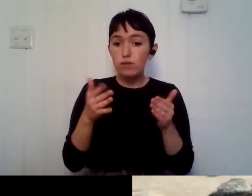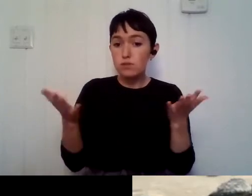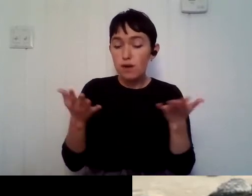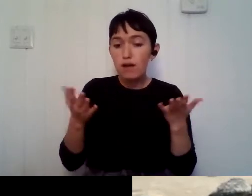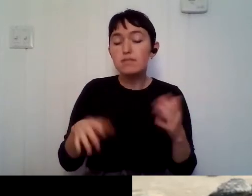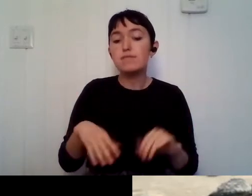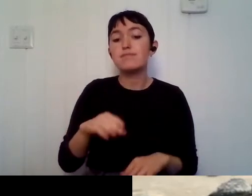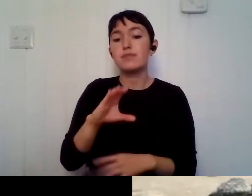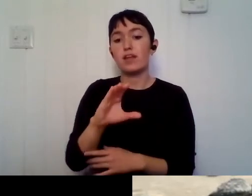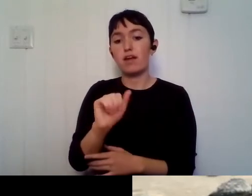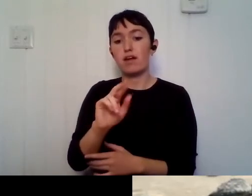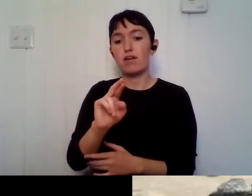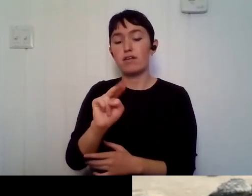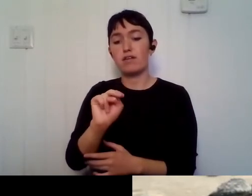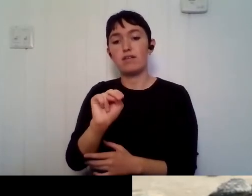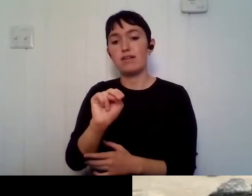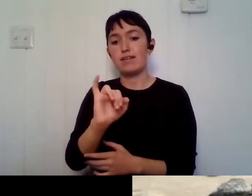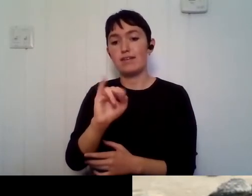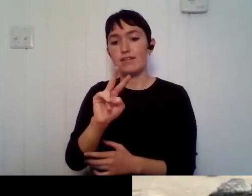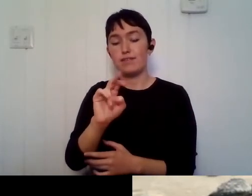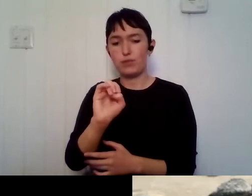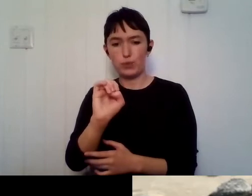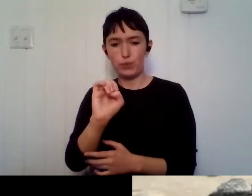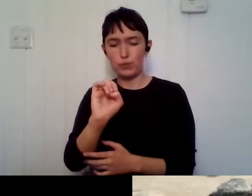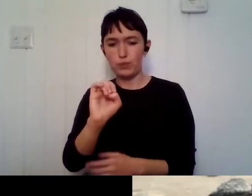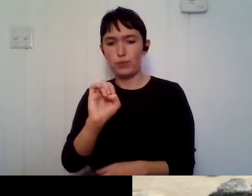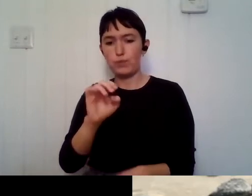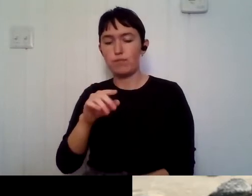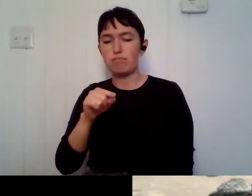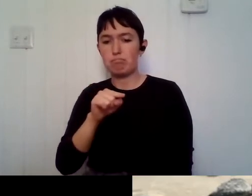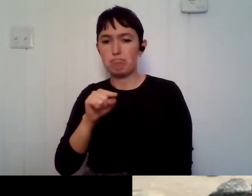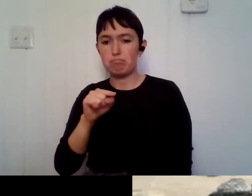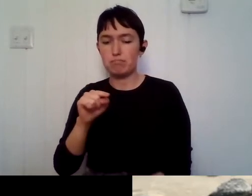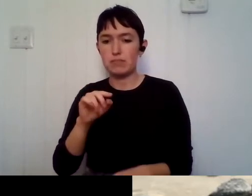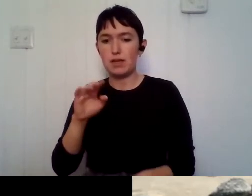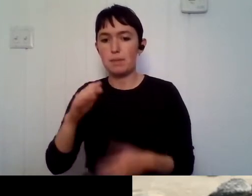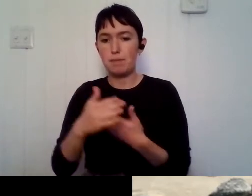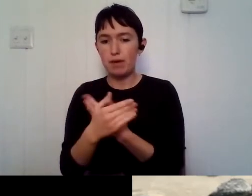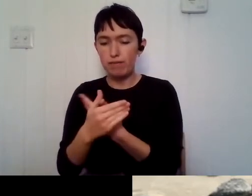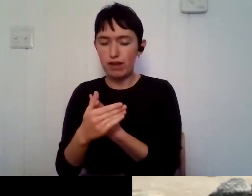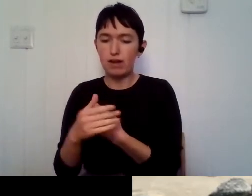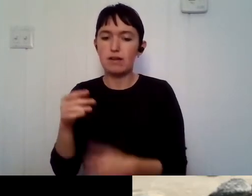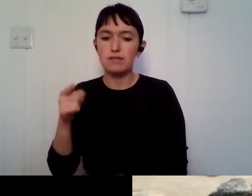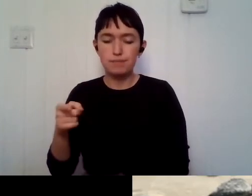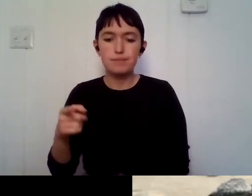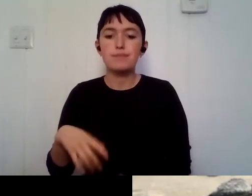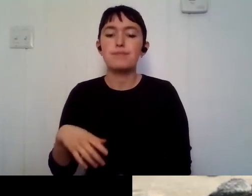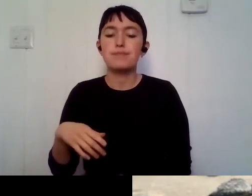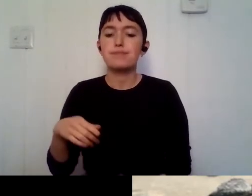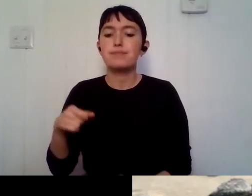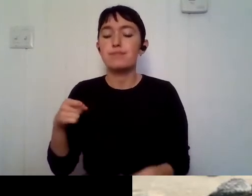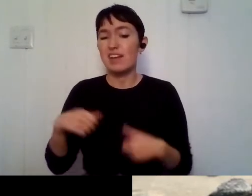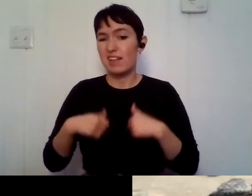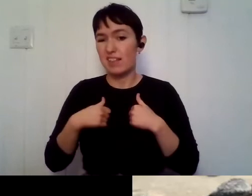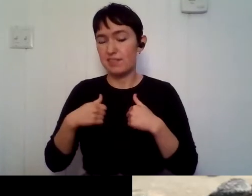a small butterfly that used to be throughout, um, many states up in the Midwest, all the way towards New York. So like